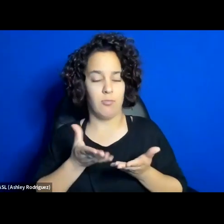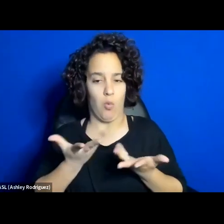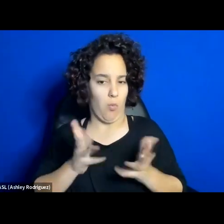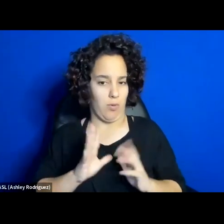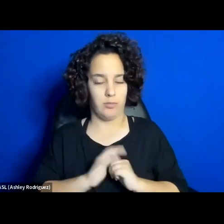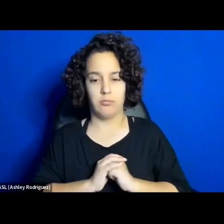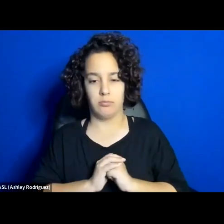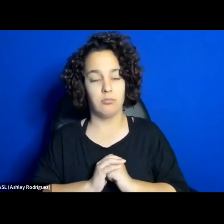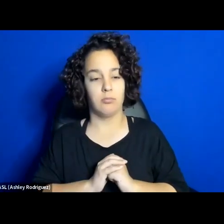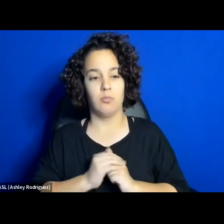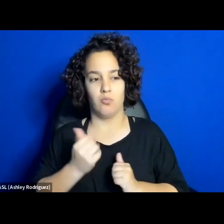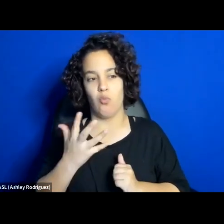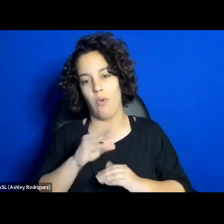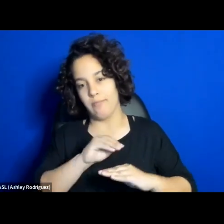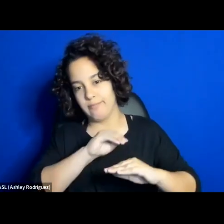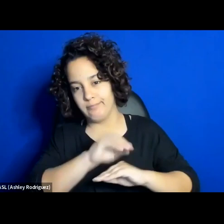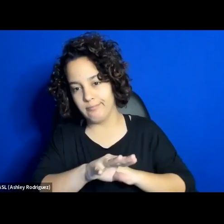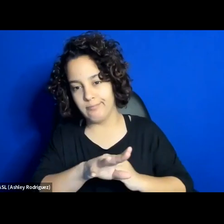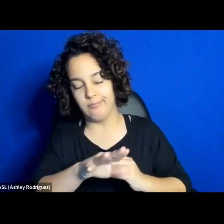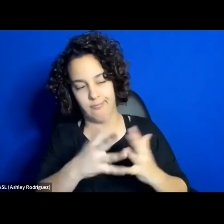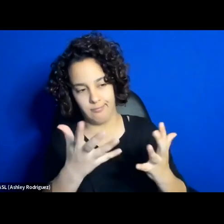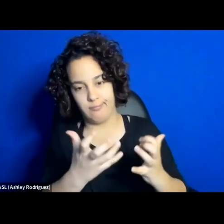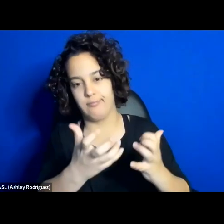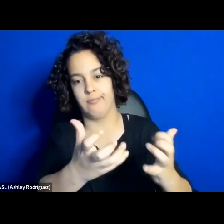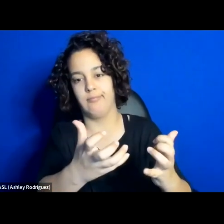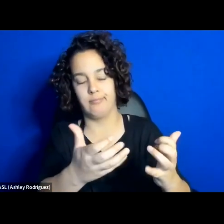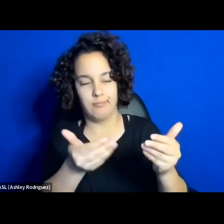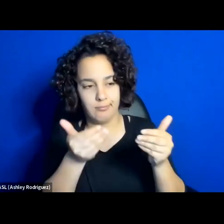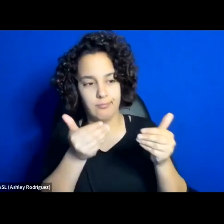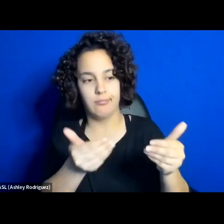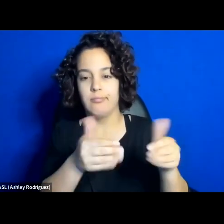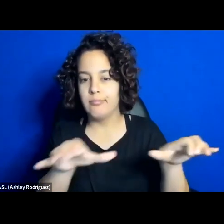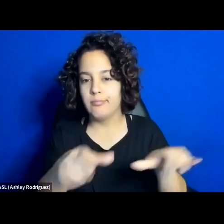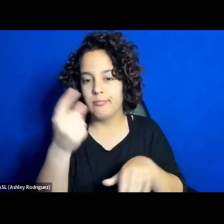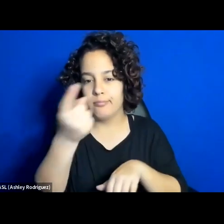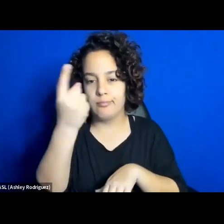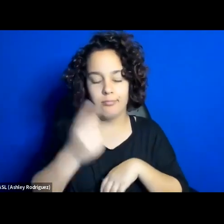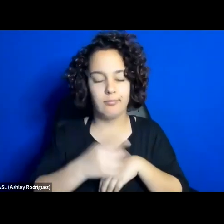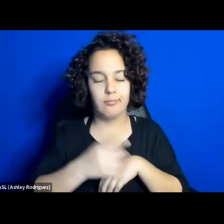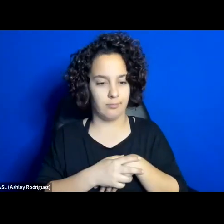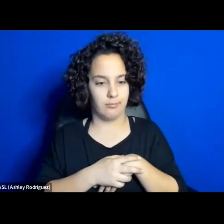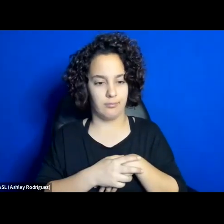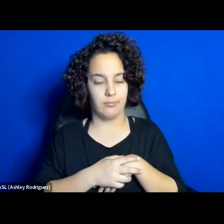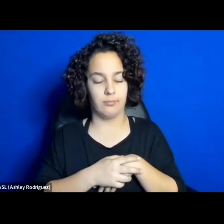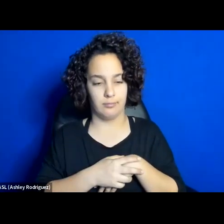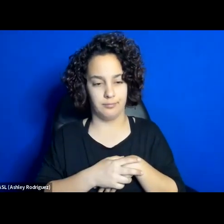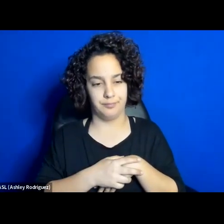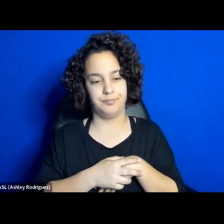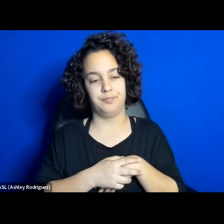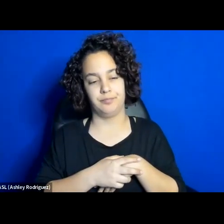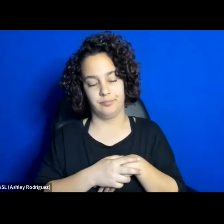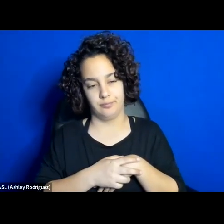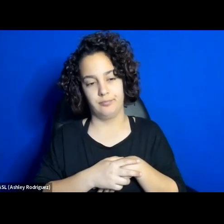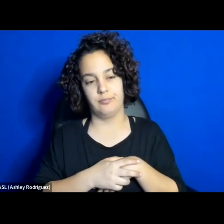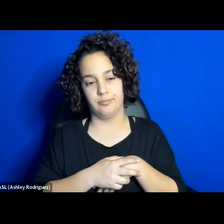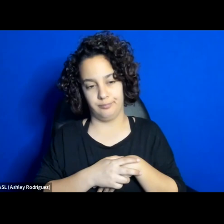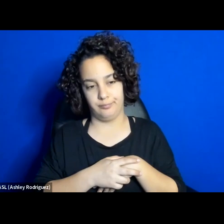but at the same time, they also want to reclaim space, especially in the public sphere, you know, and